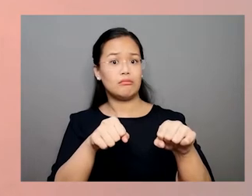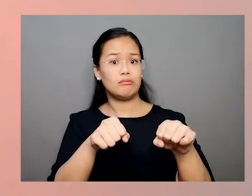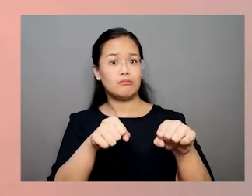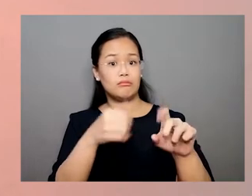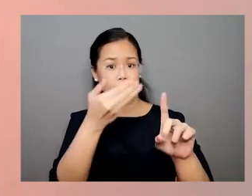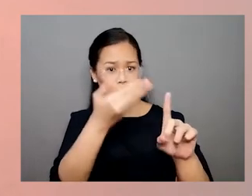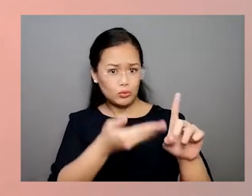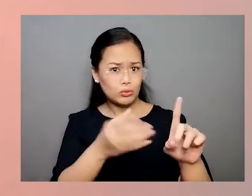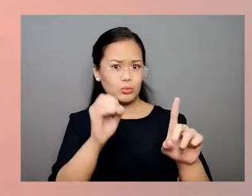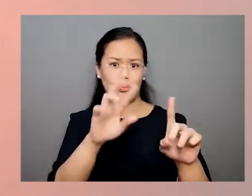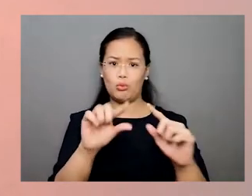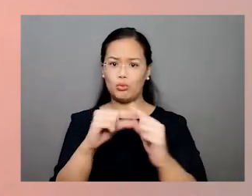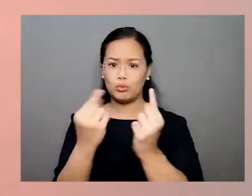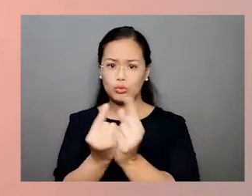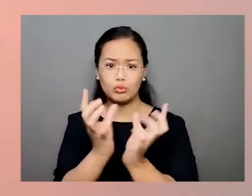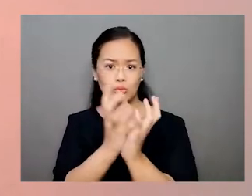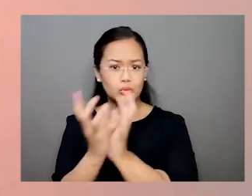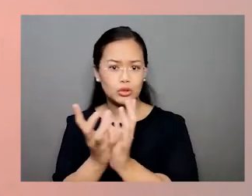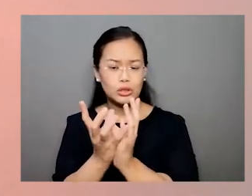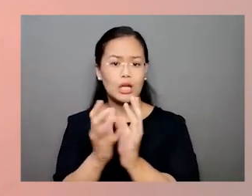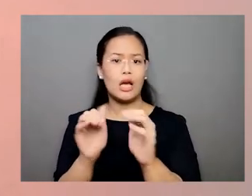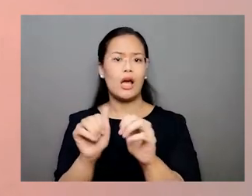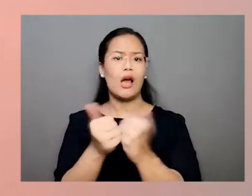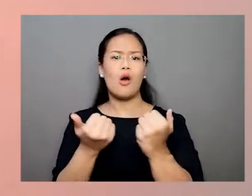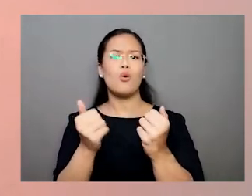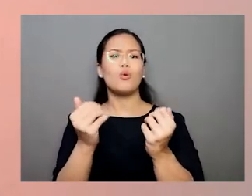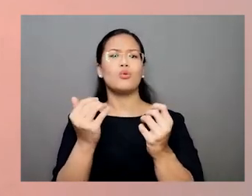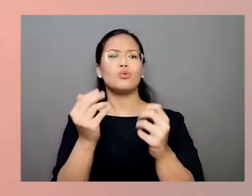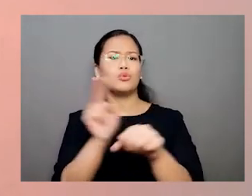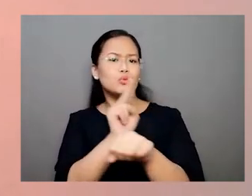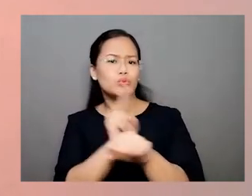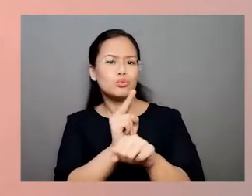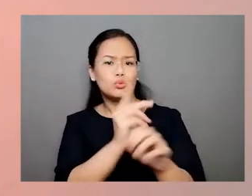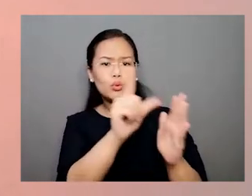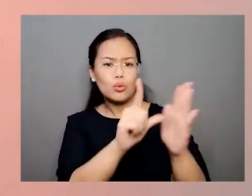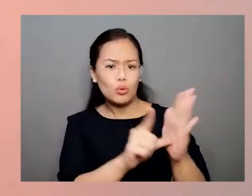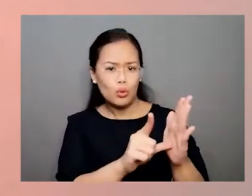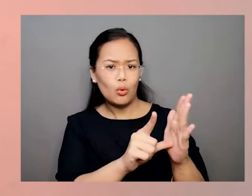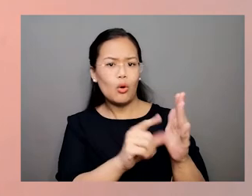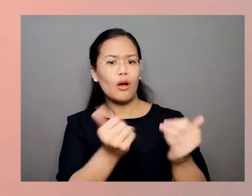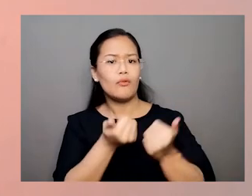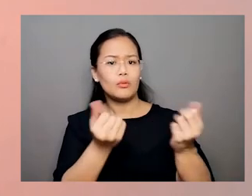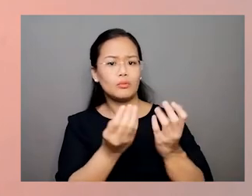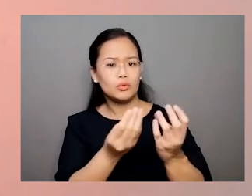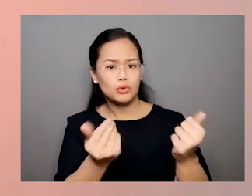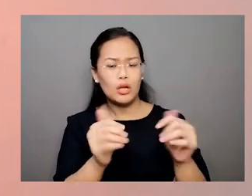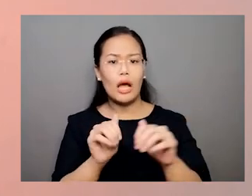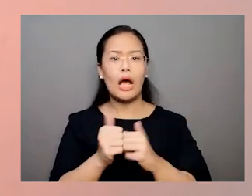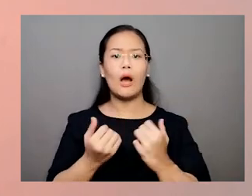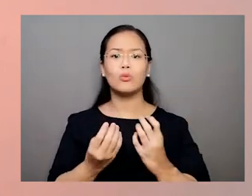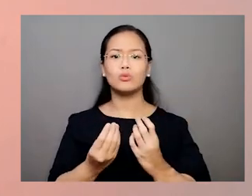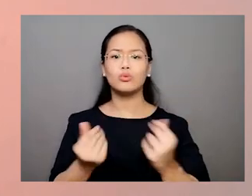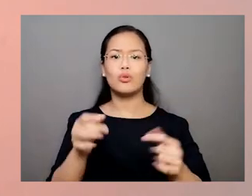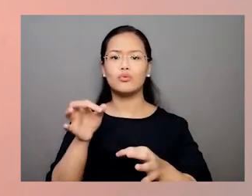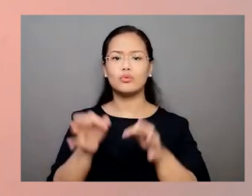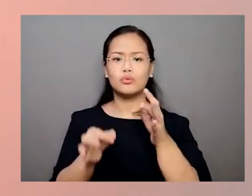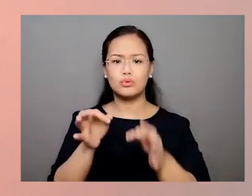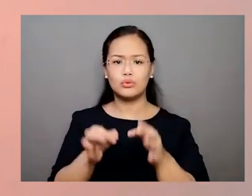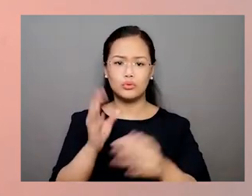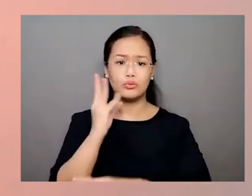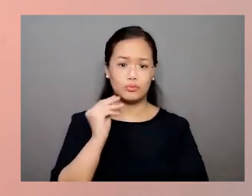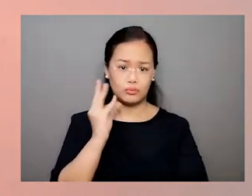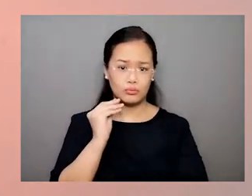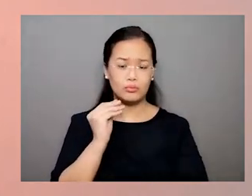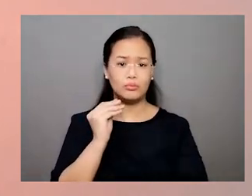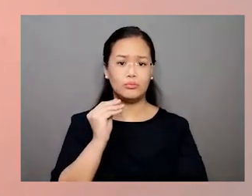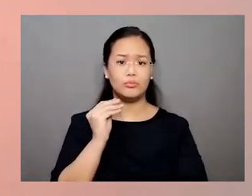communities to use the law and available legal remedies to address the injustices and rights violations that they experience.